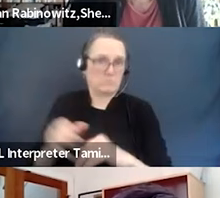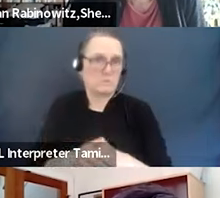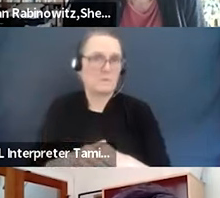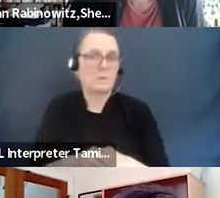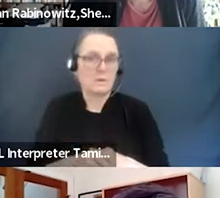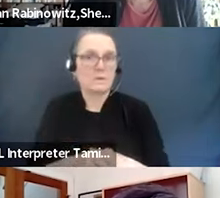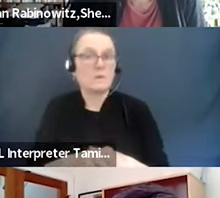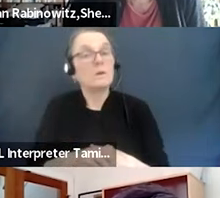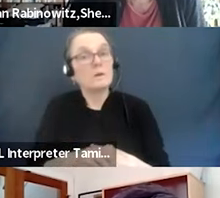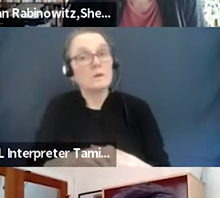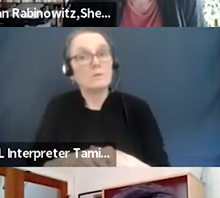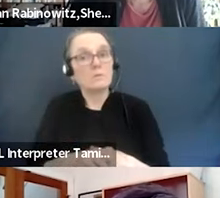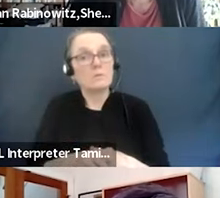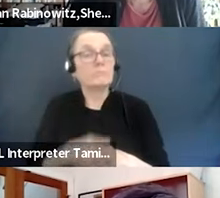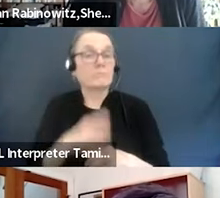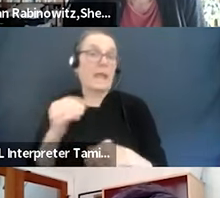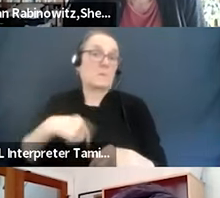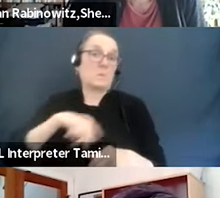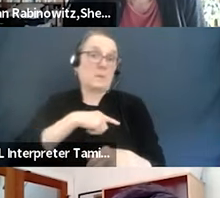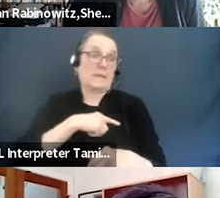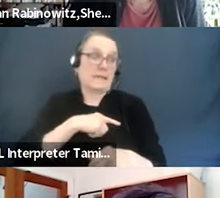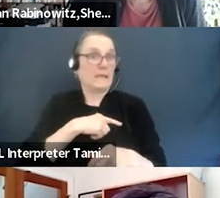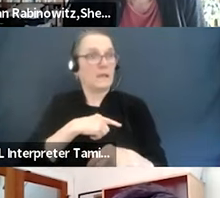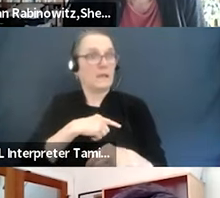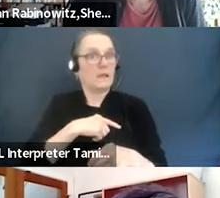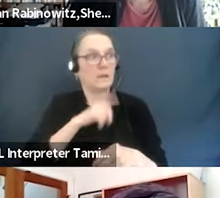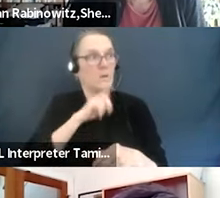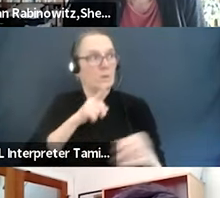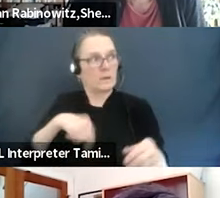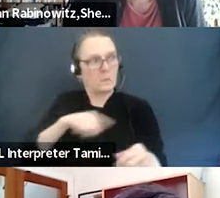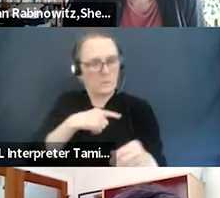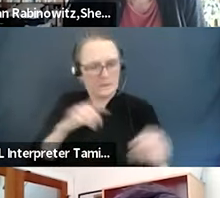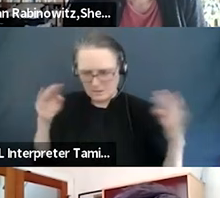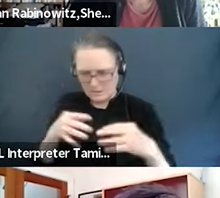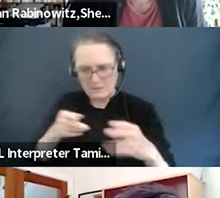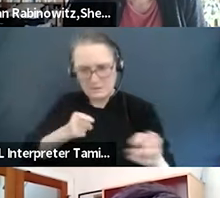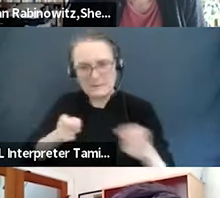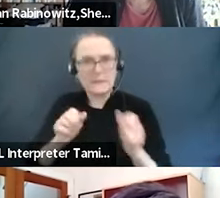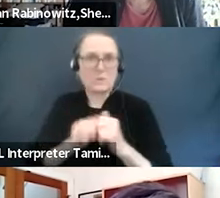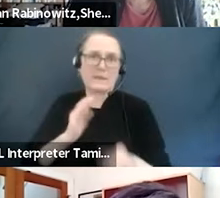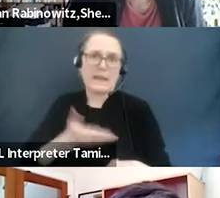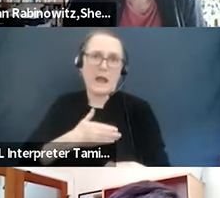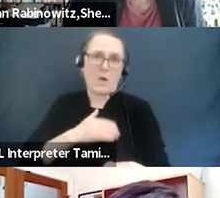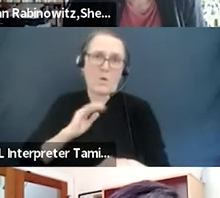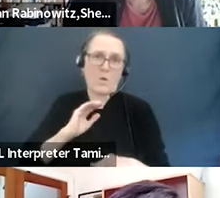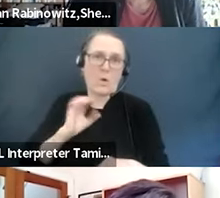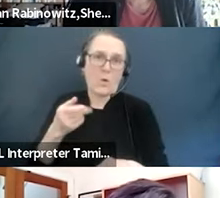our own bullshit, honestly. I said I was going to try not to swear, but there we go. Swear word number one.